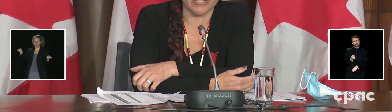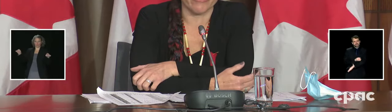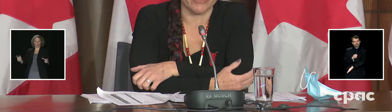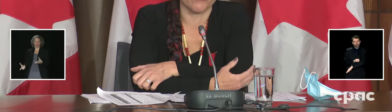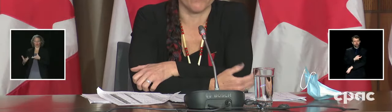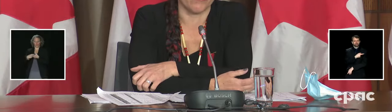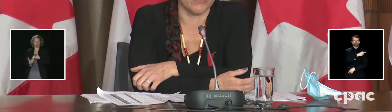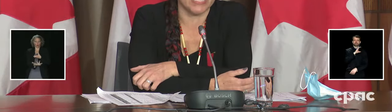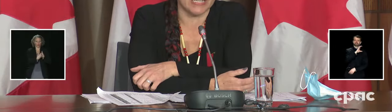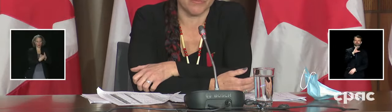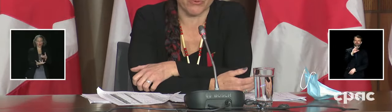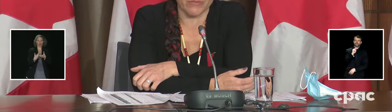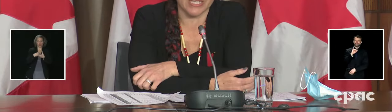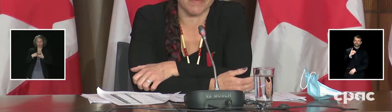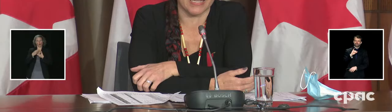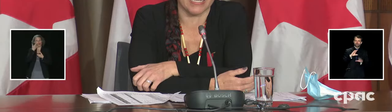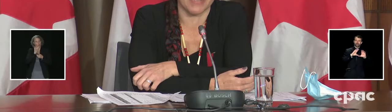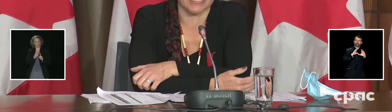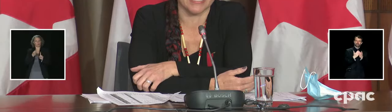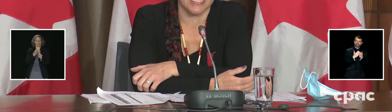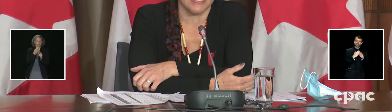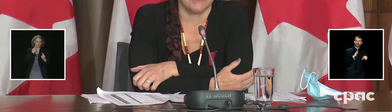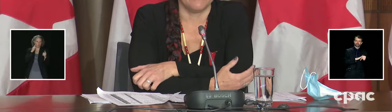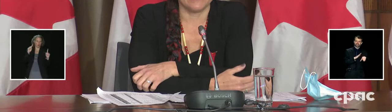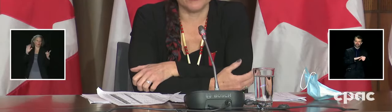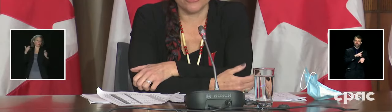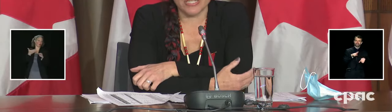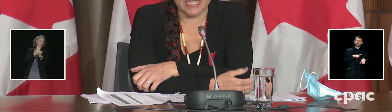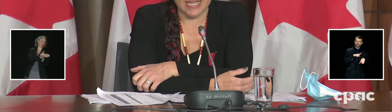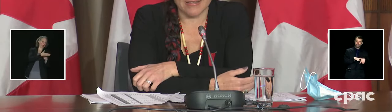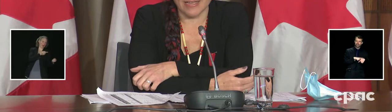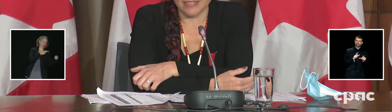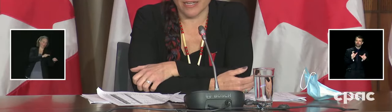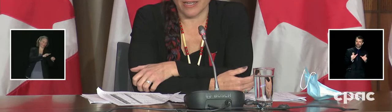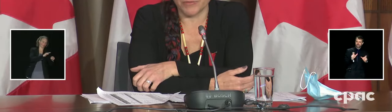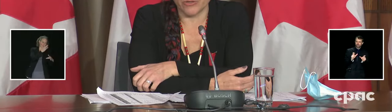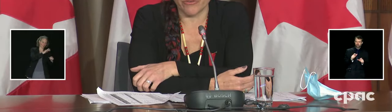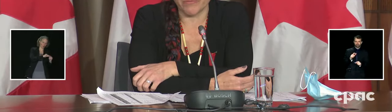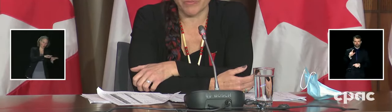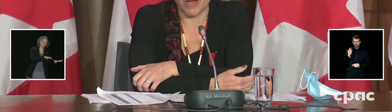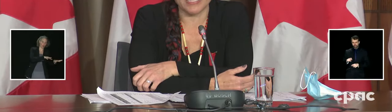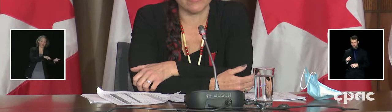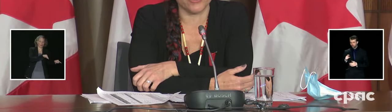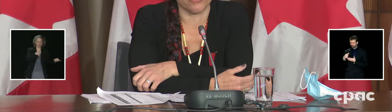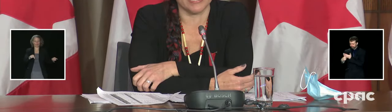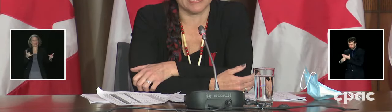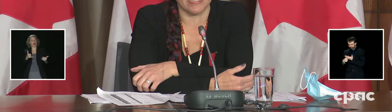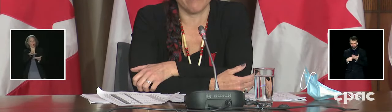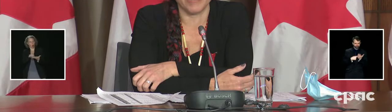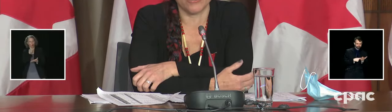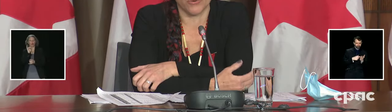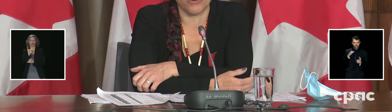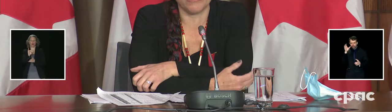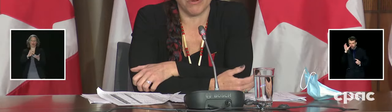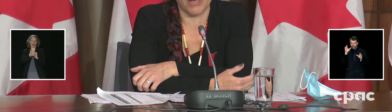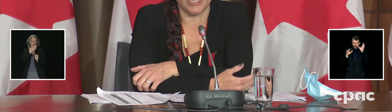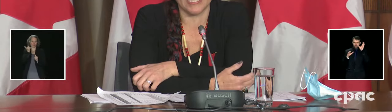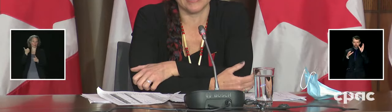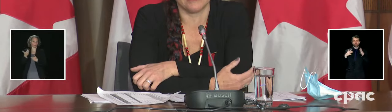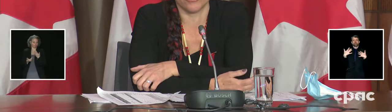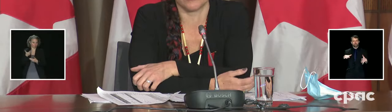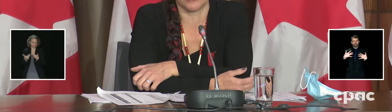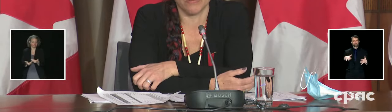substantial difference from what we've seen in previous pandemics. And then I would just say that, you know, from the positive stories that have been told